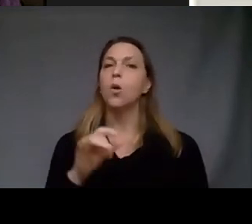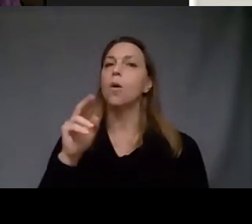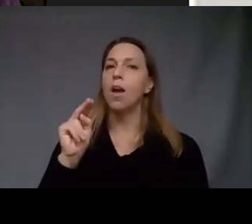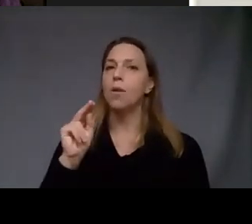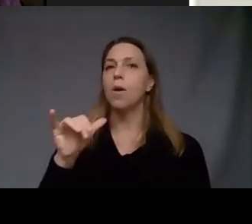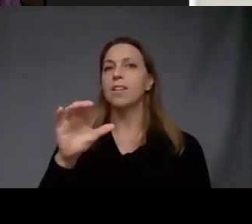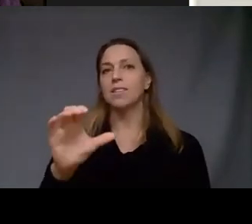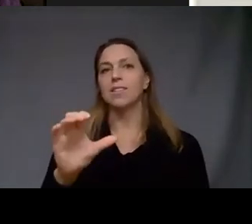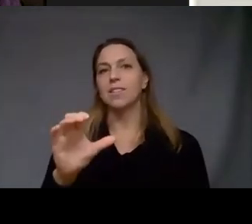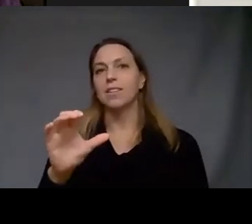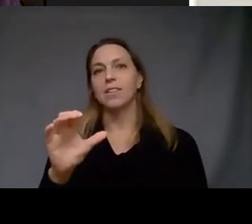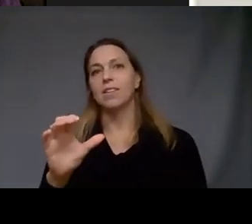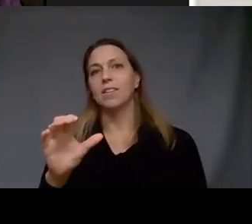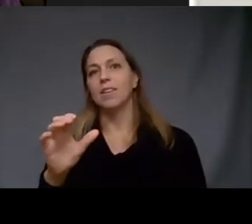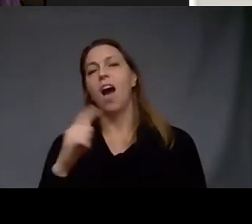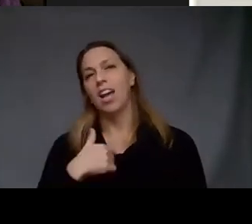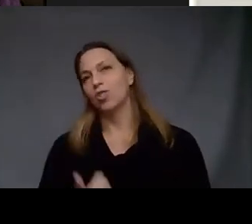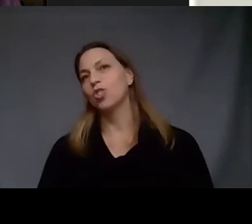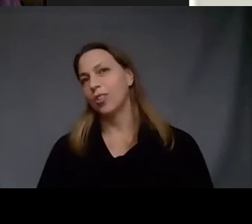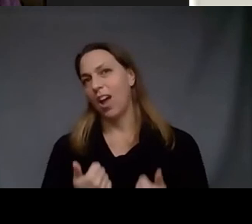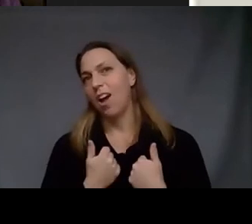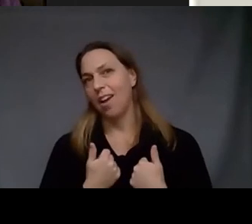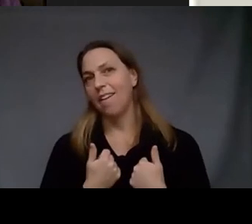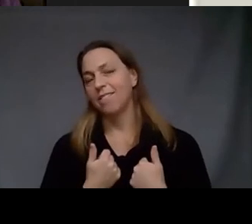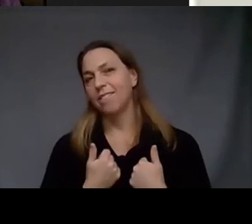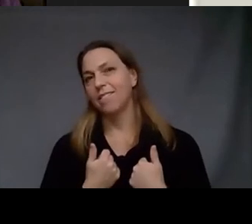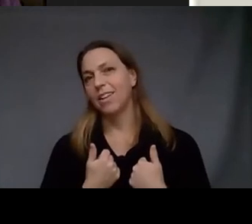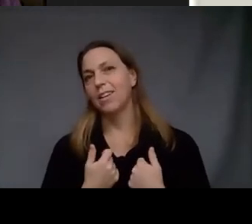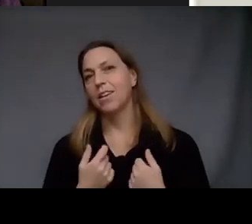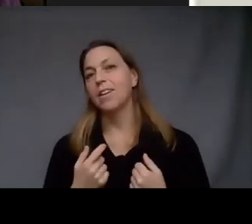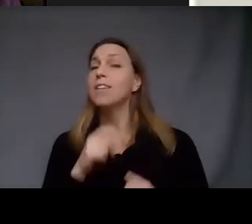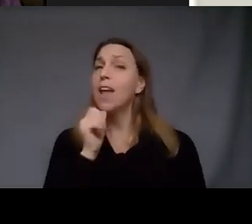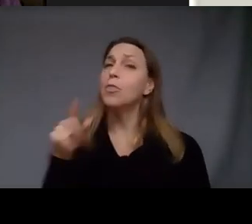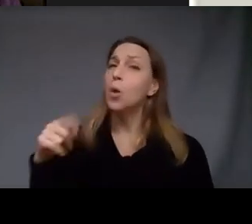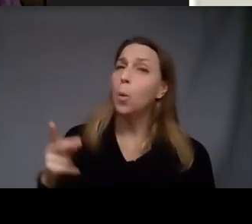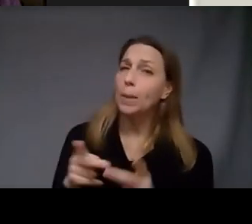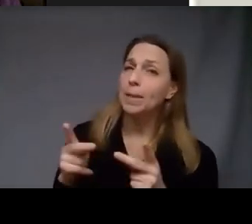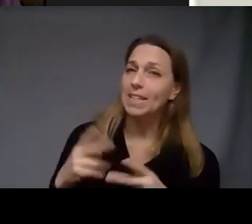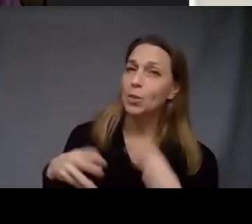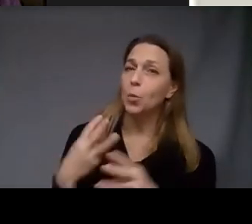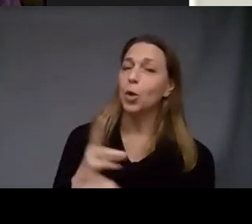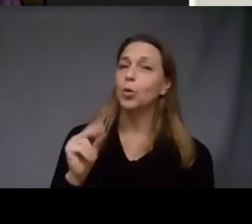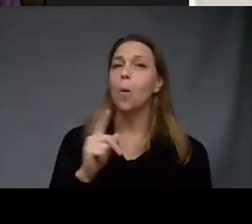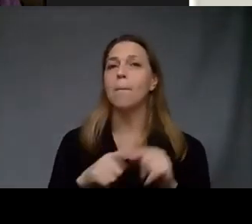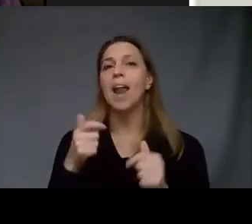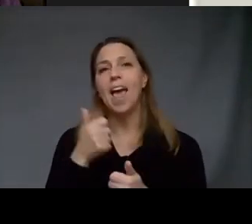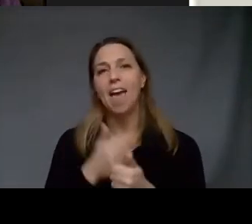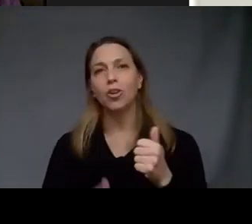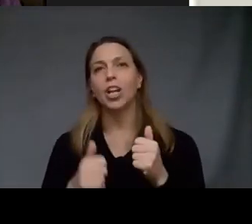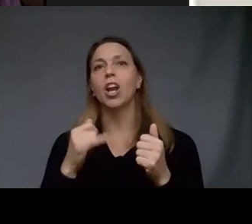where I survive but it's not the only place in the world but I think every artist needs a community